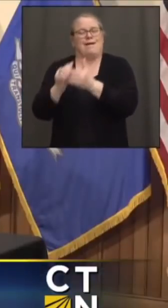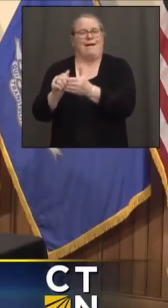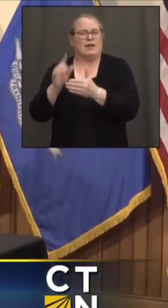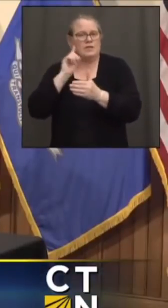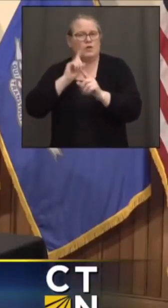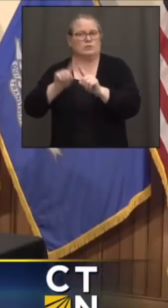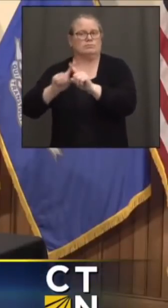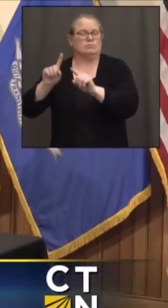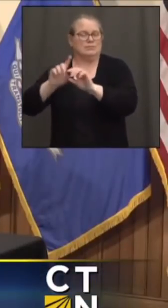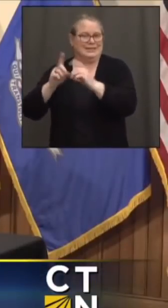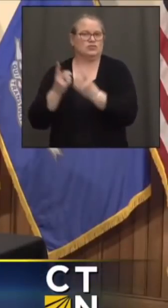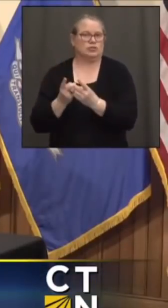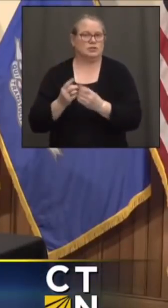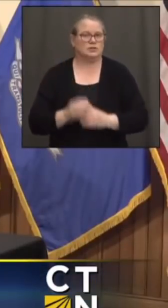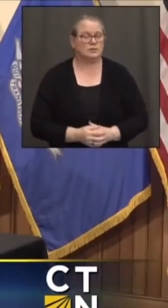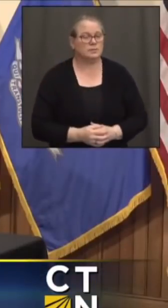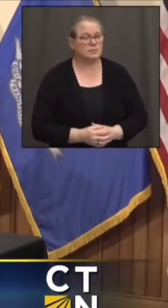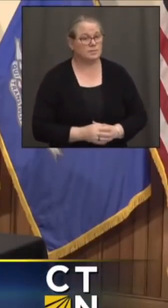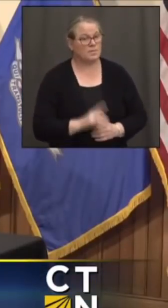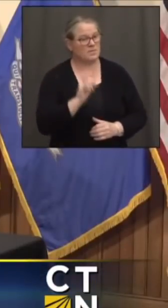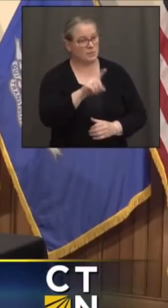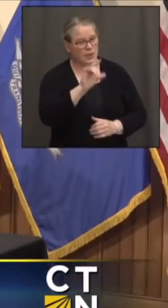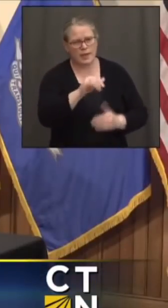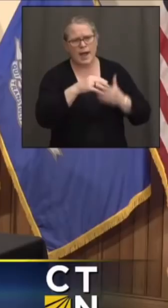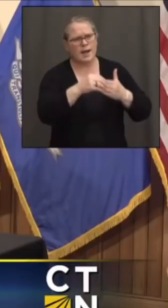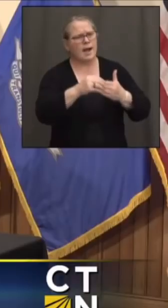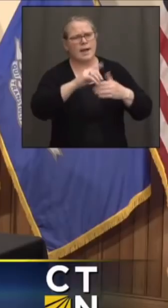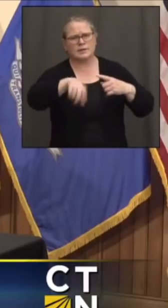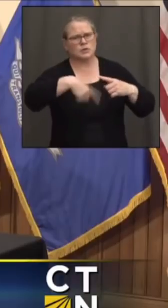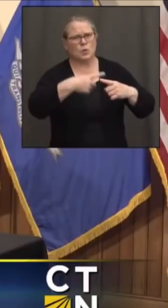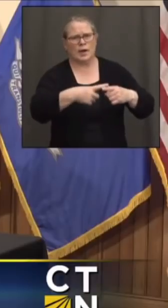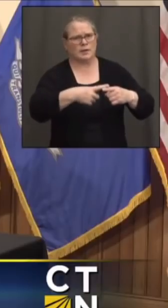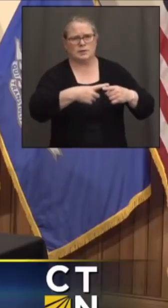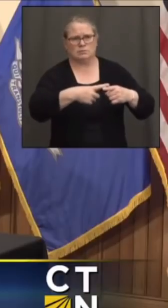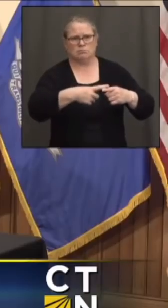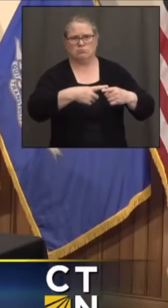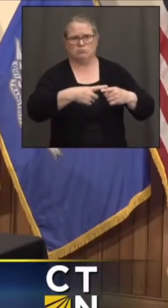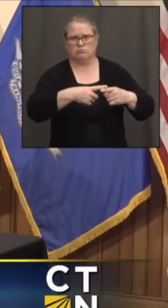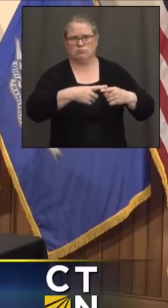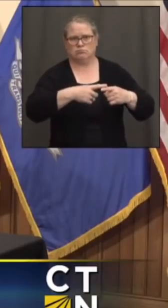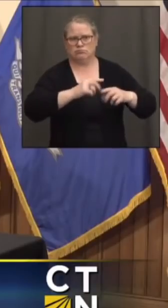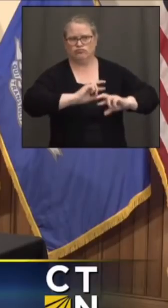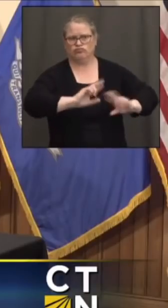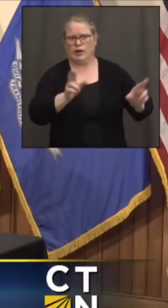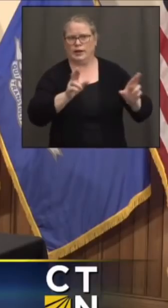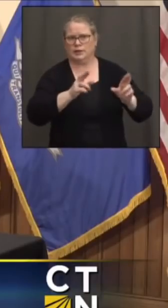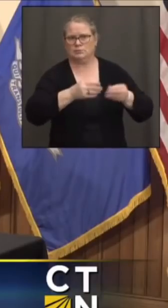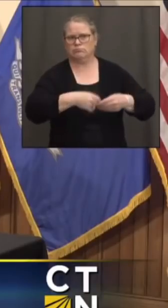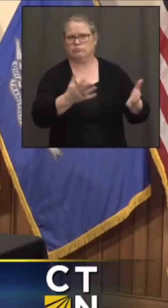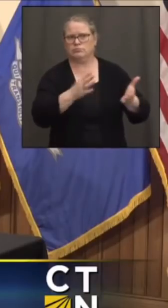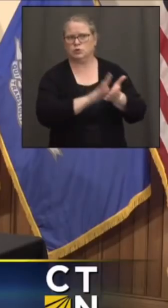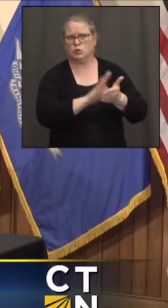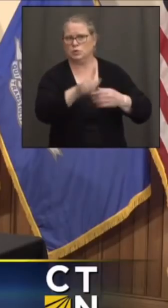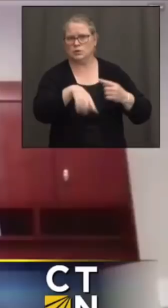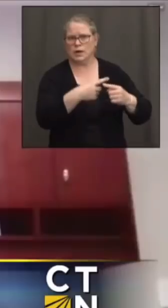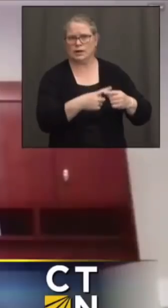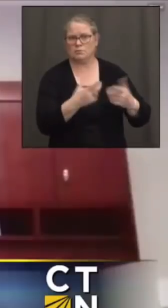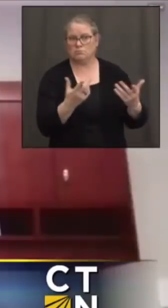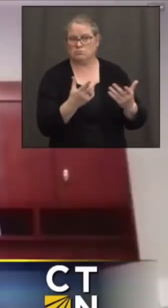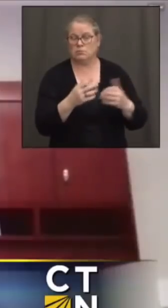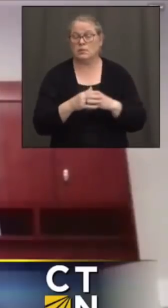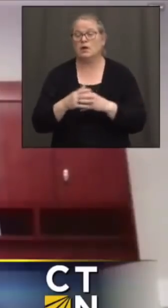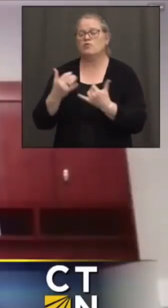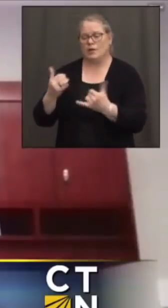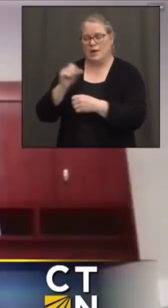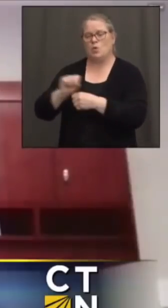Okay, great. Is there any sense of when that guidance will be sent out to schools? So we're working on that right